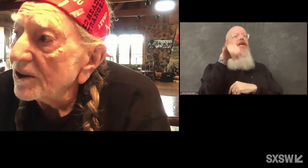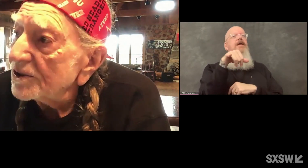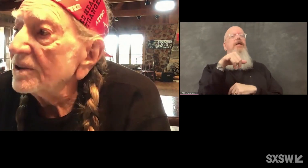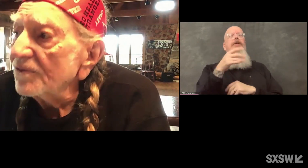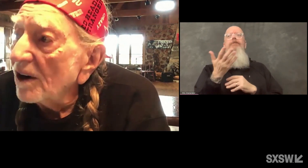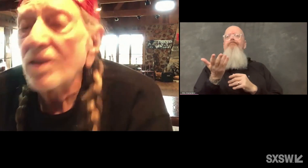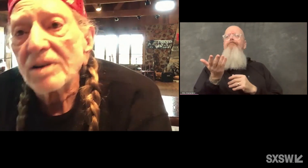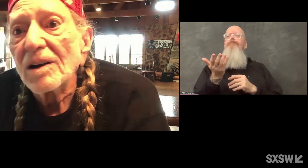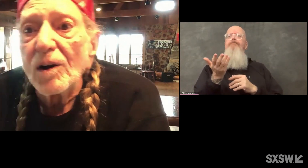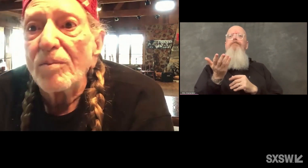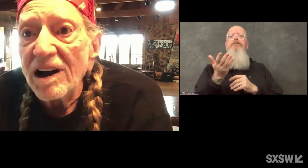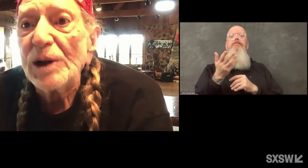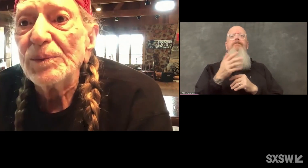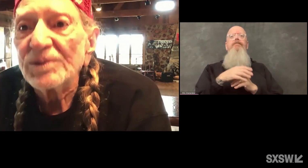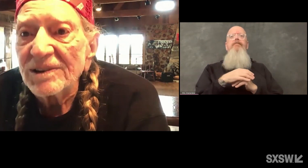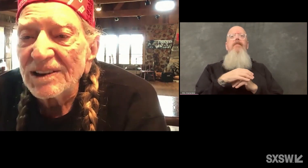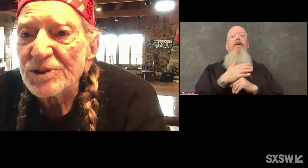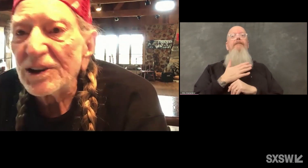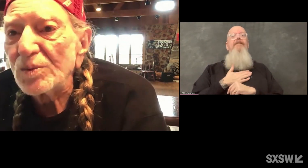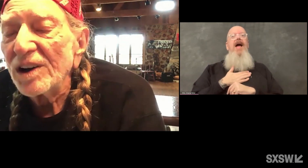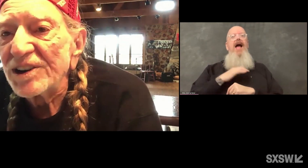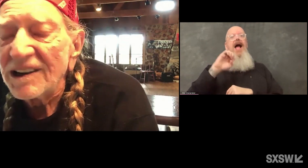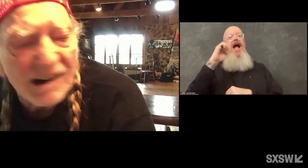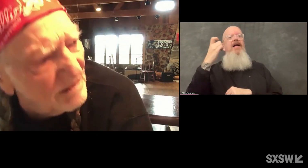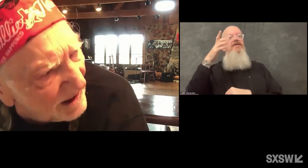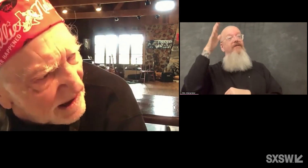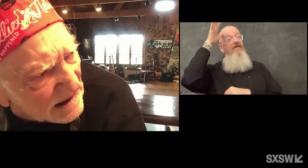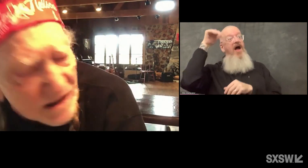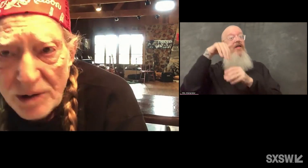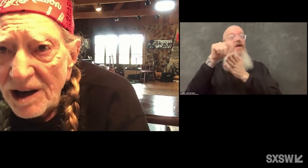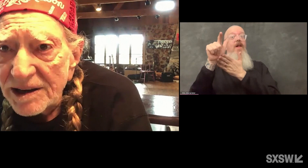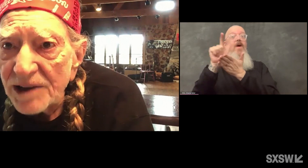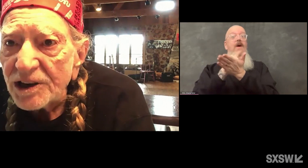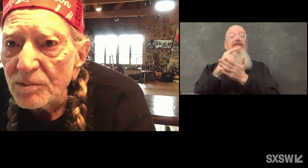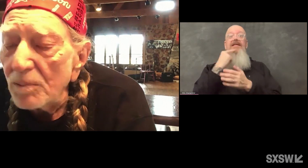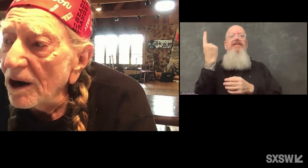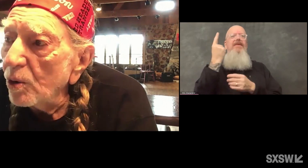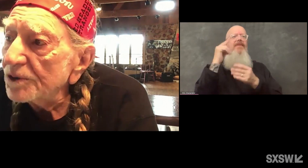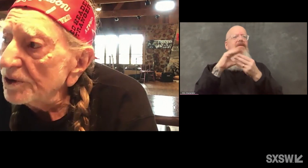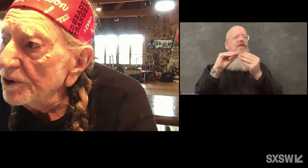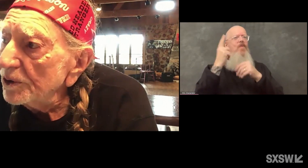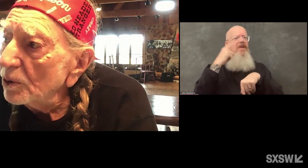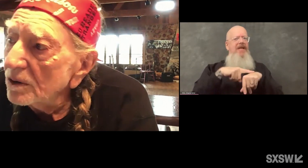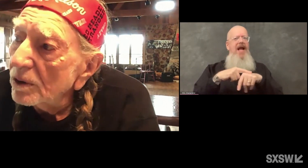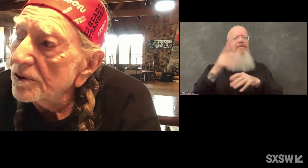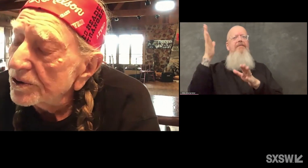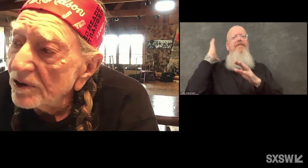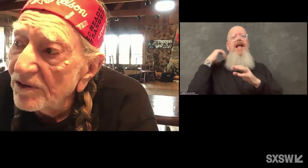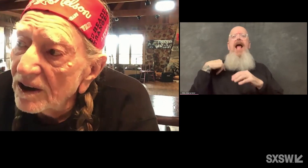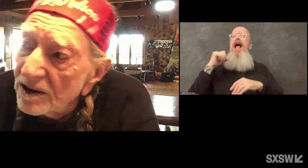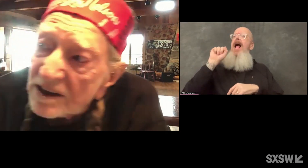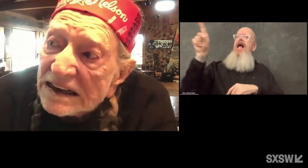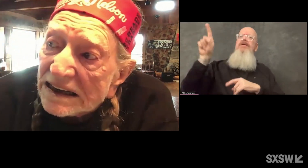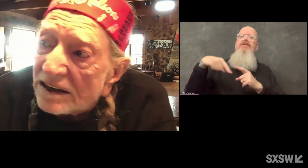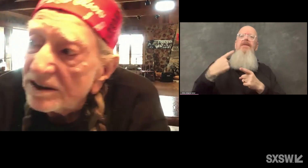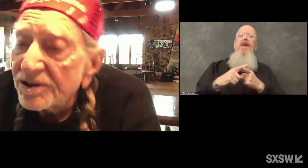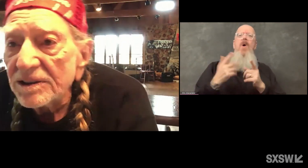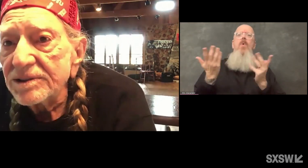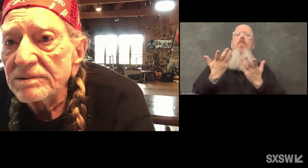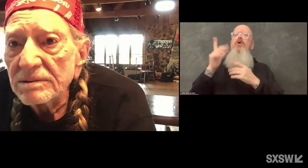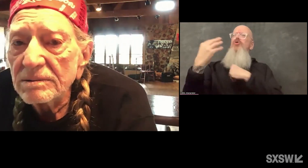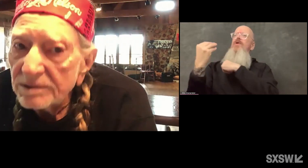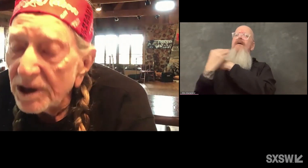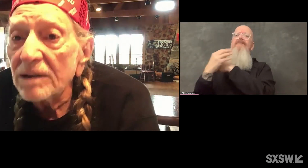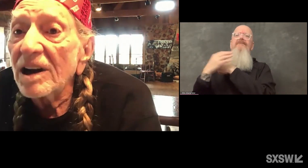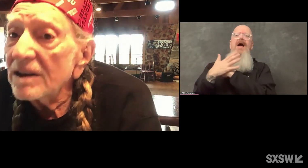an ex-father-in-law of mine said one time. Somebody asked him about what to do, what is your advice? He